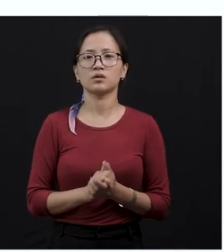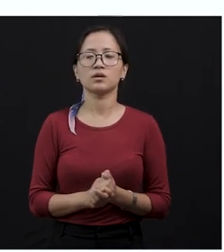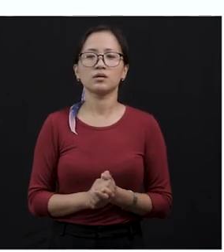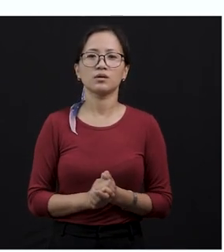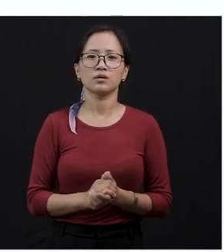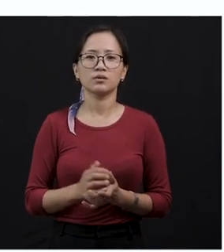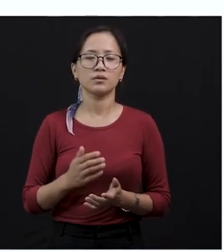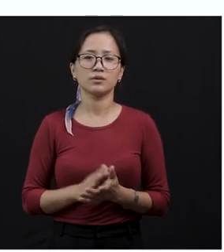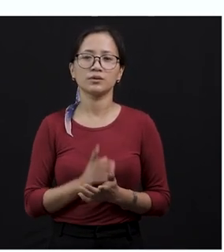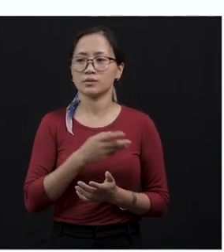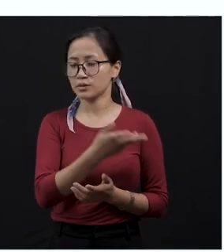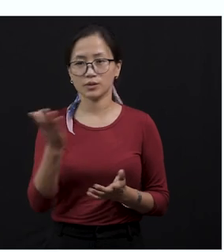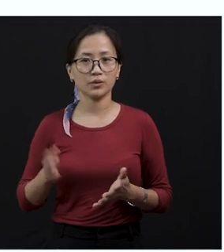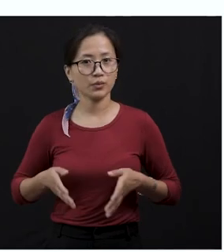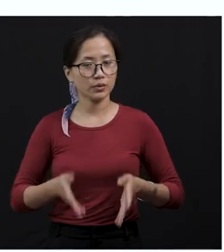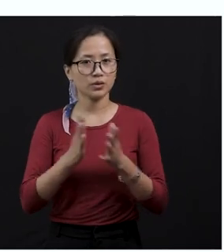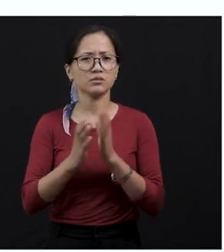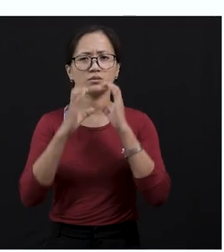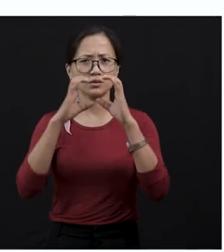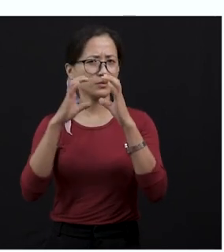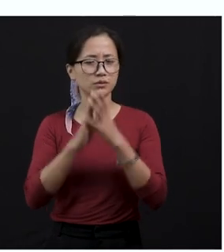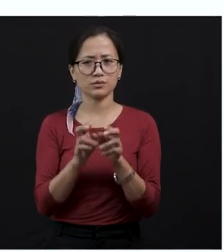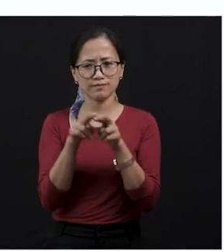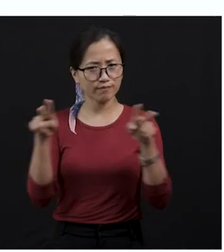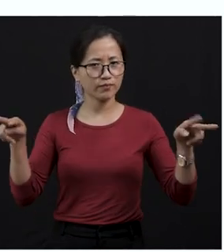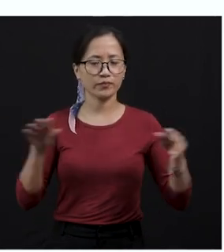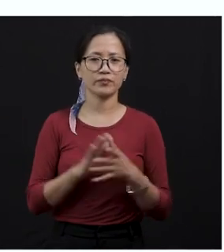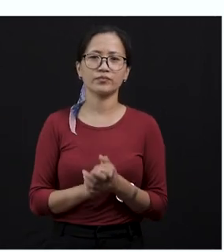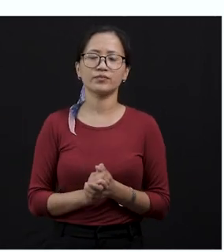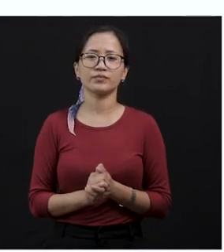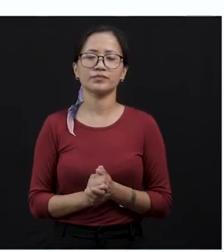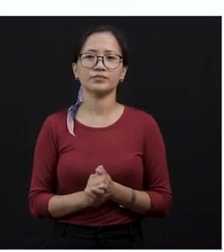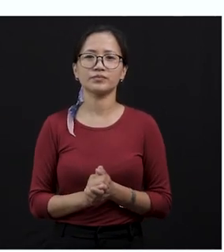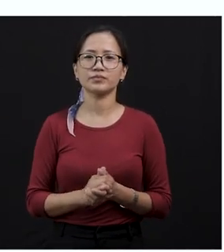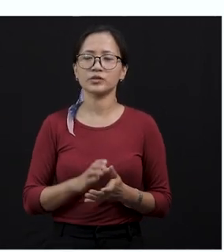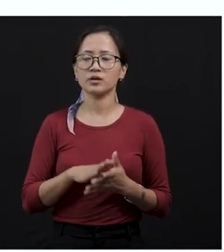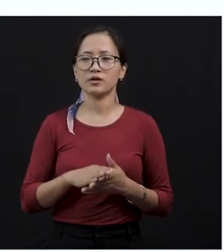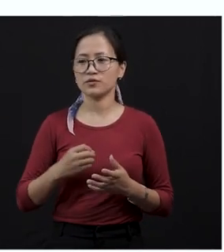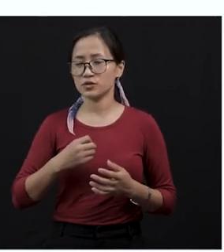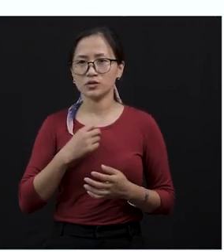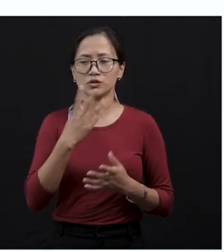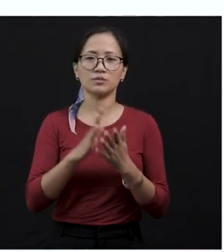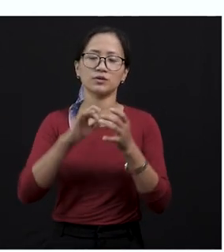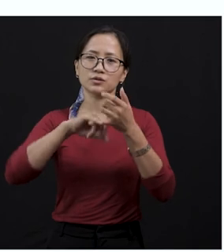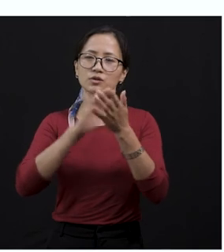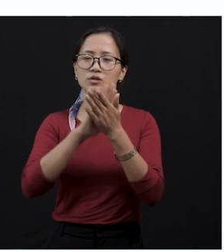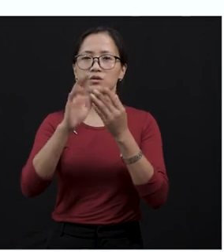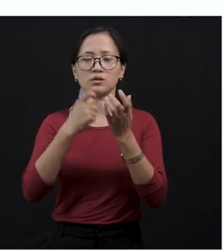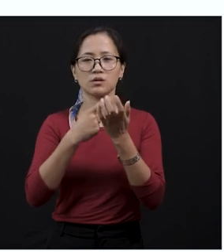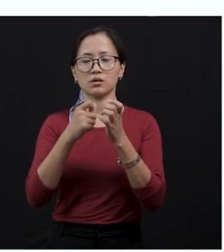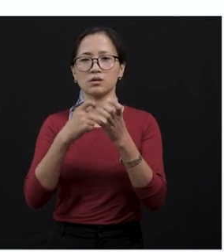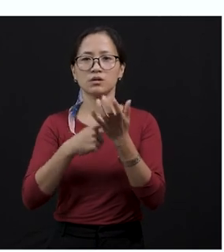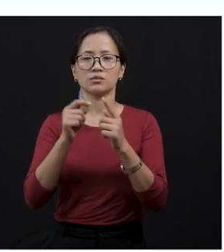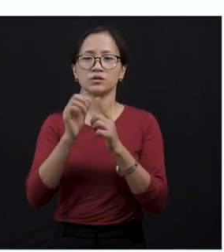but I told you the way that they communicate is different. So, it gave a very sharp cry of congratulations and